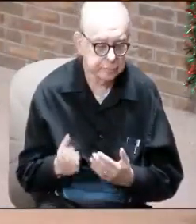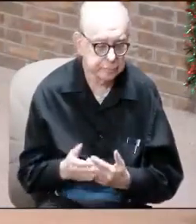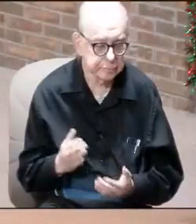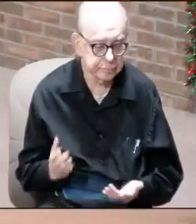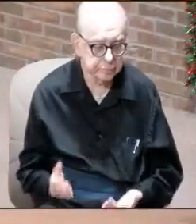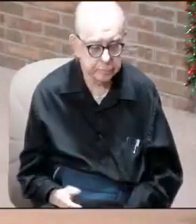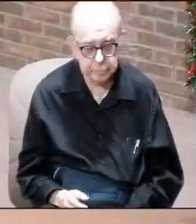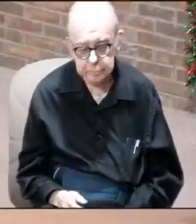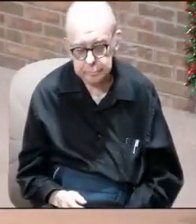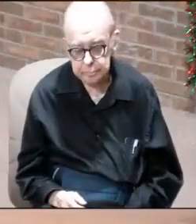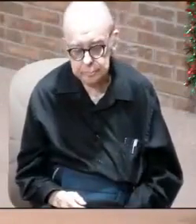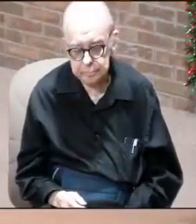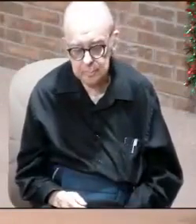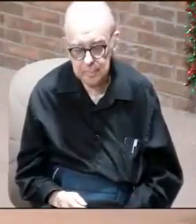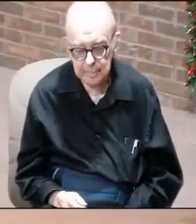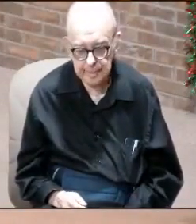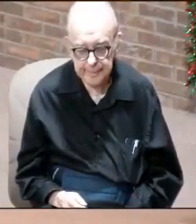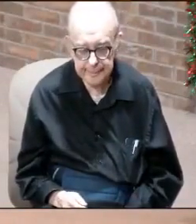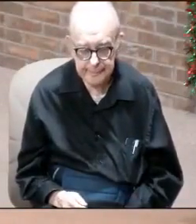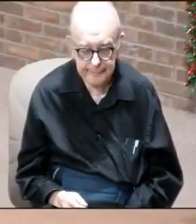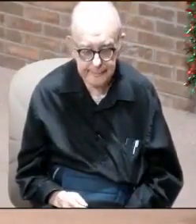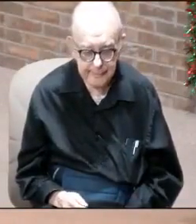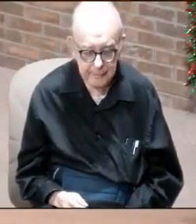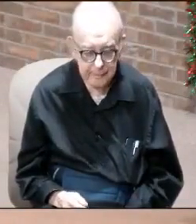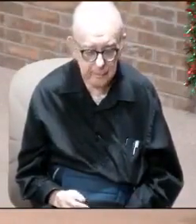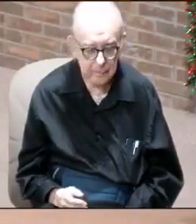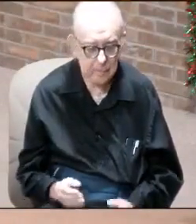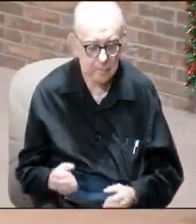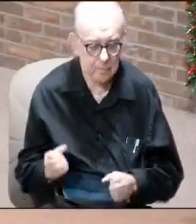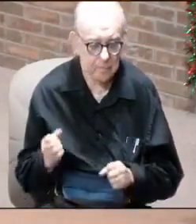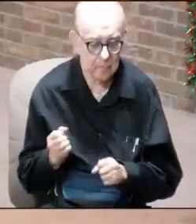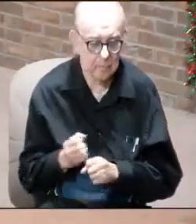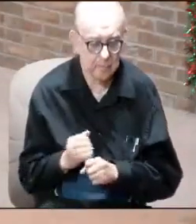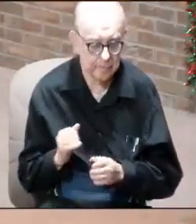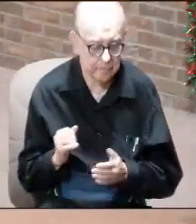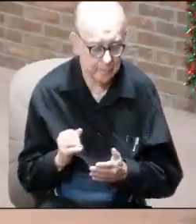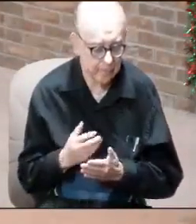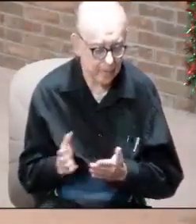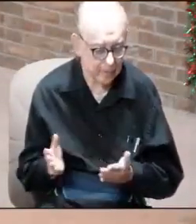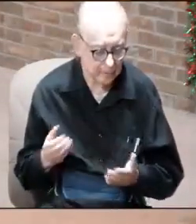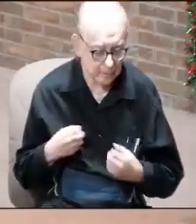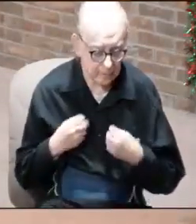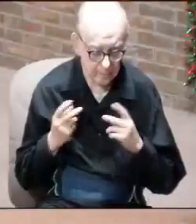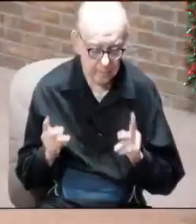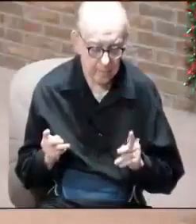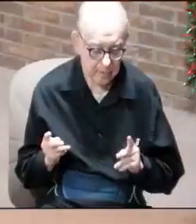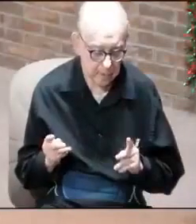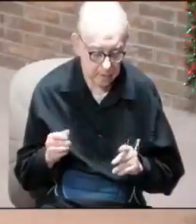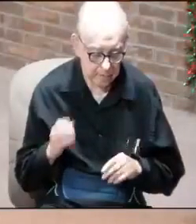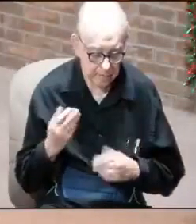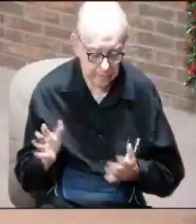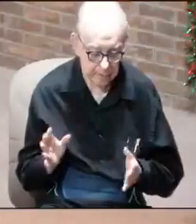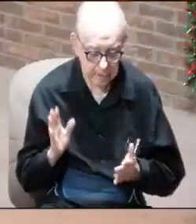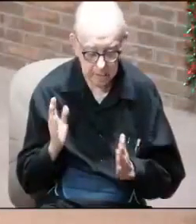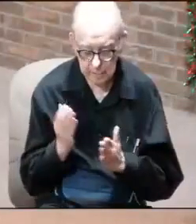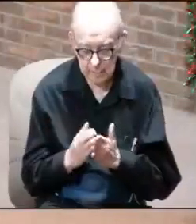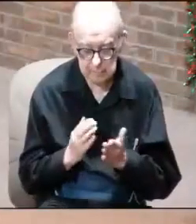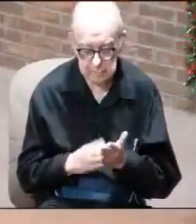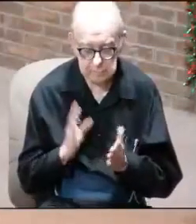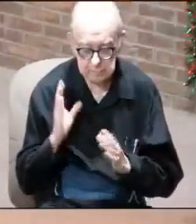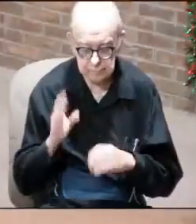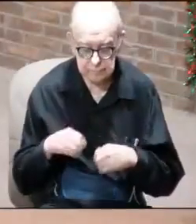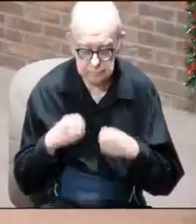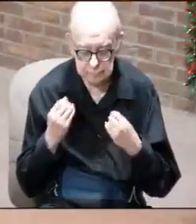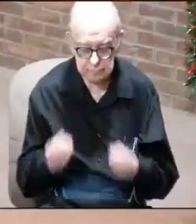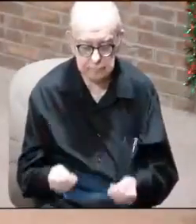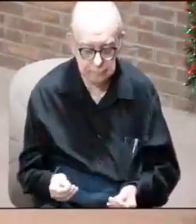I get this thing of, okay, God, I finished my last sermon. I've given my last invitation.